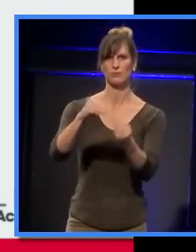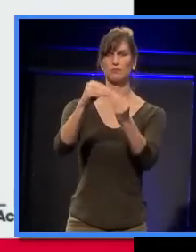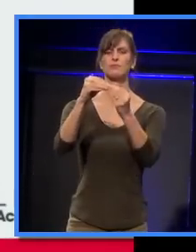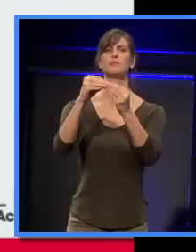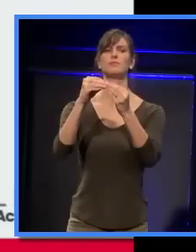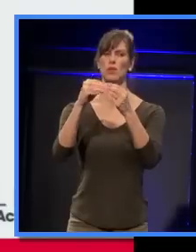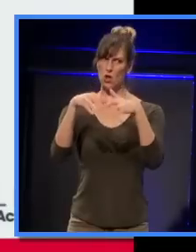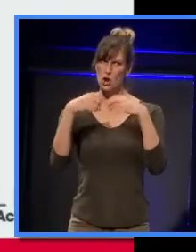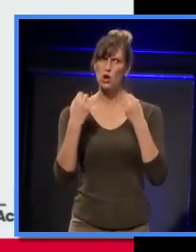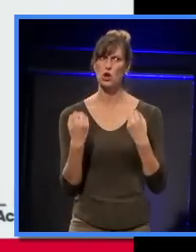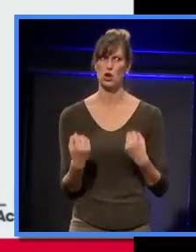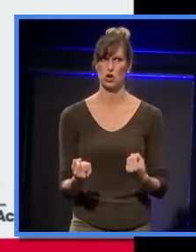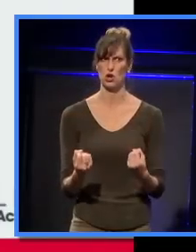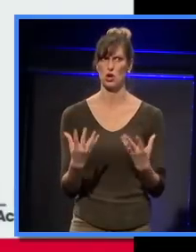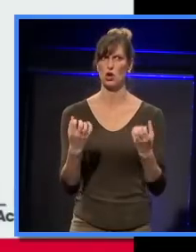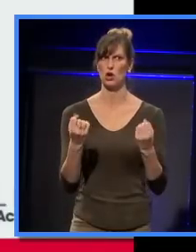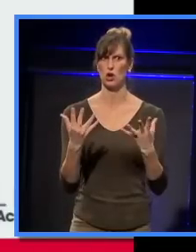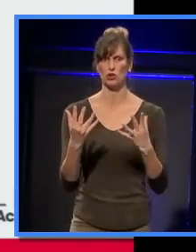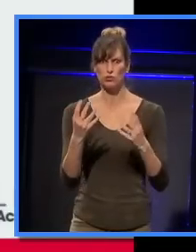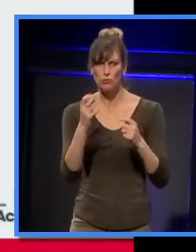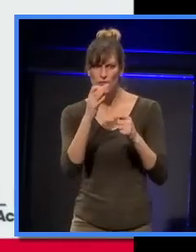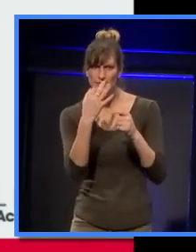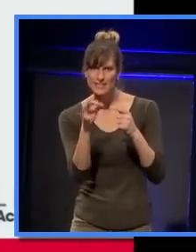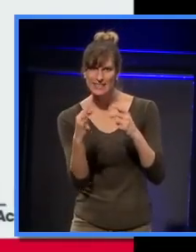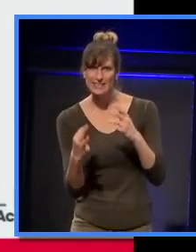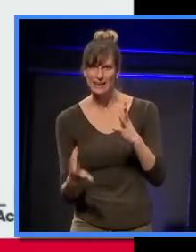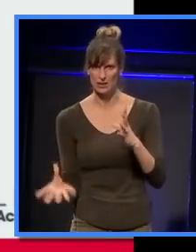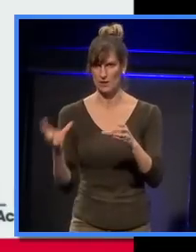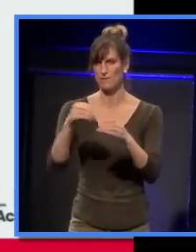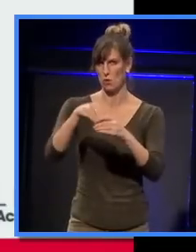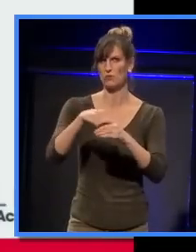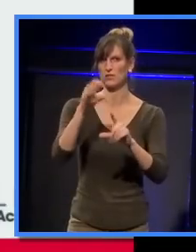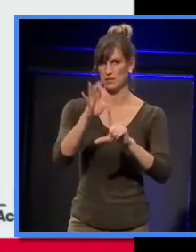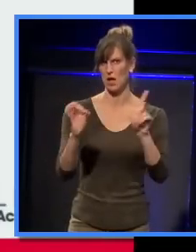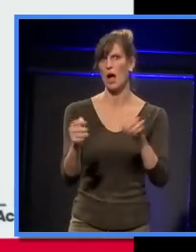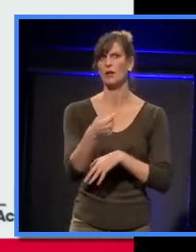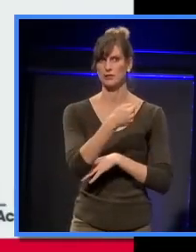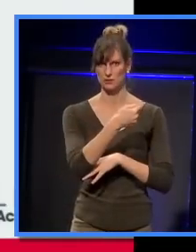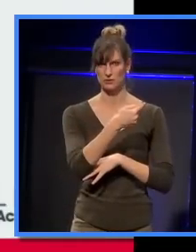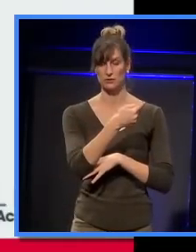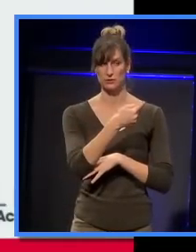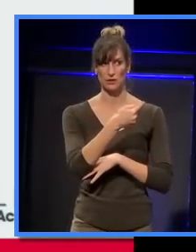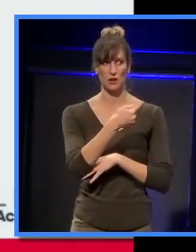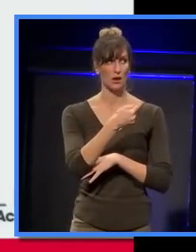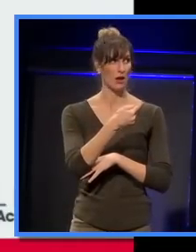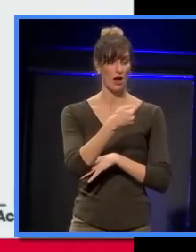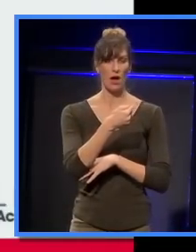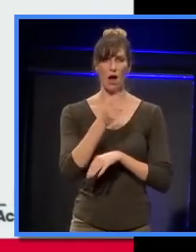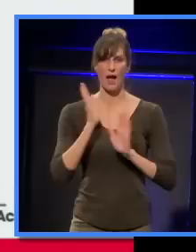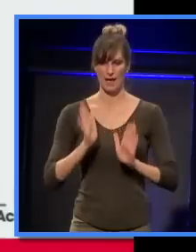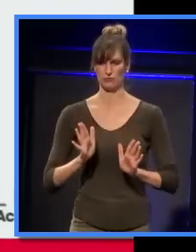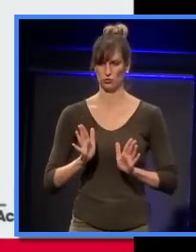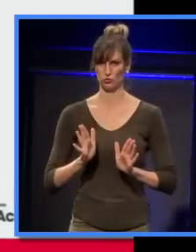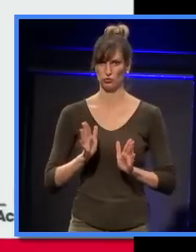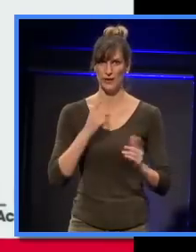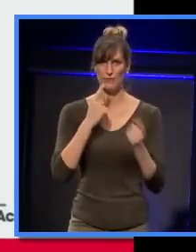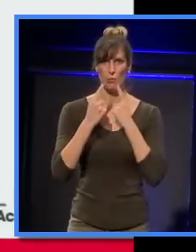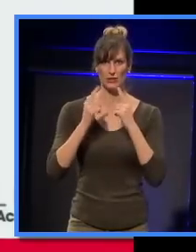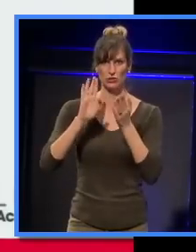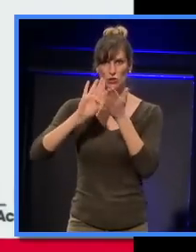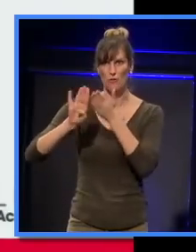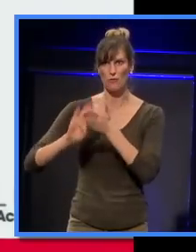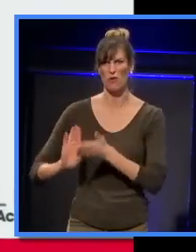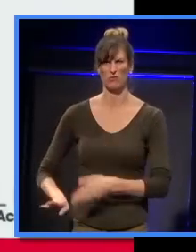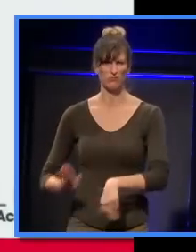amount that goes into the design of a concert hall like this, of course. And I've, to trim this down, as I mentioned before, I've had to strip a lot of that out.